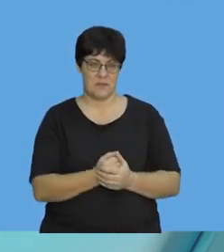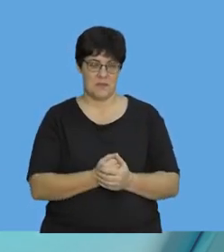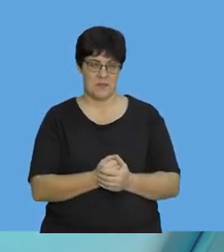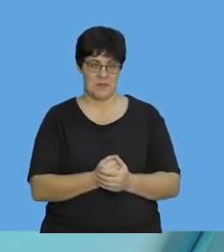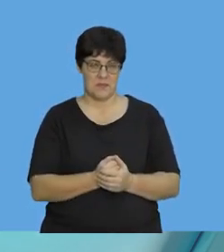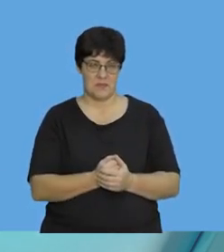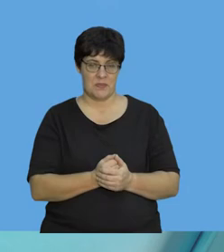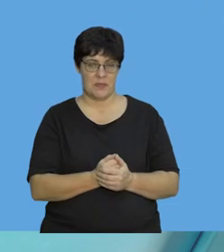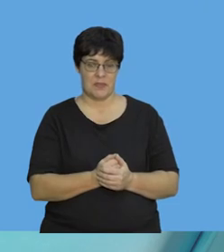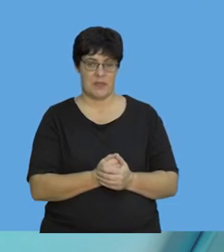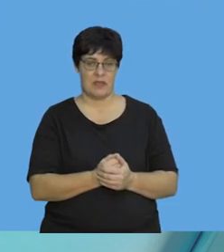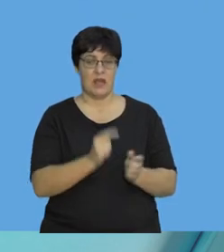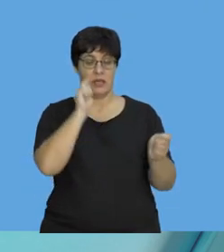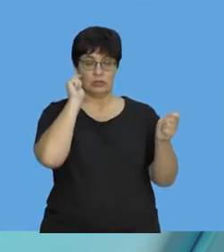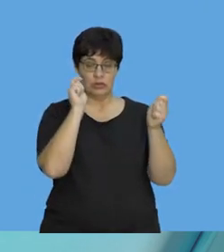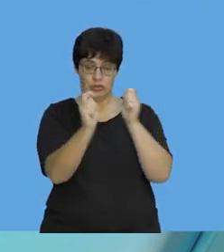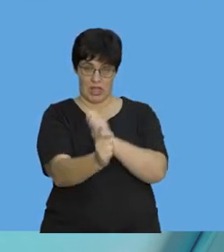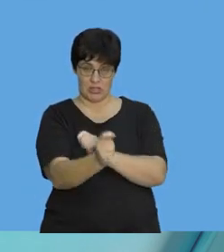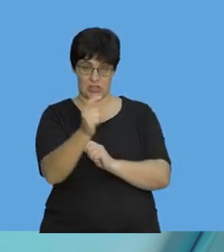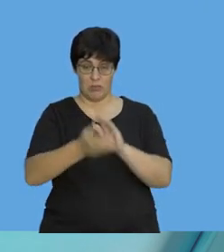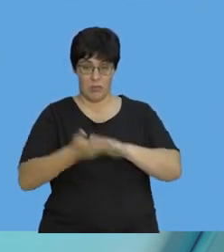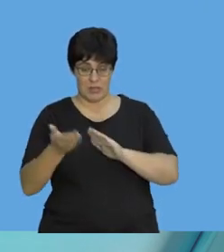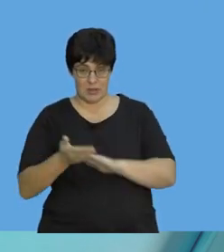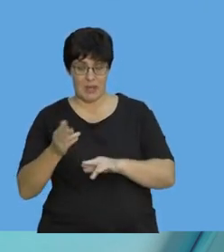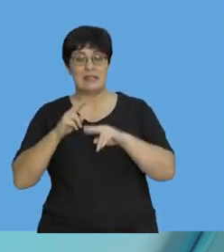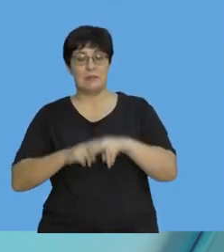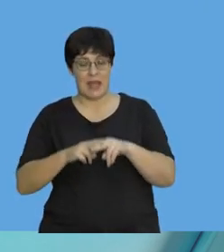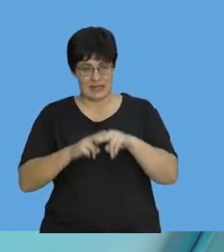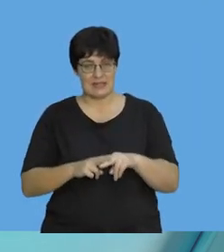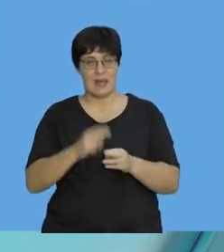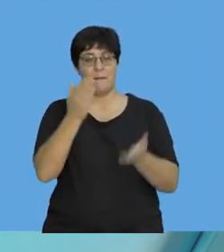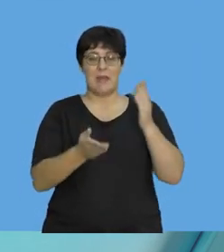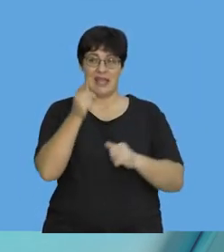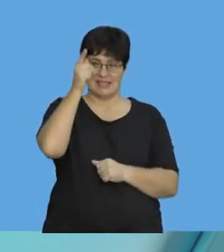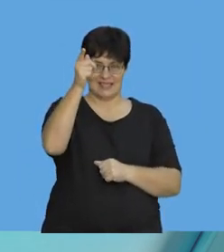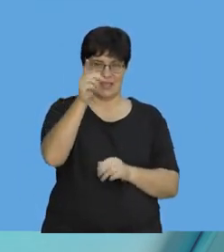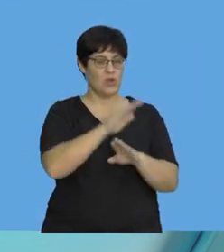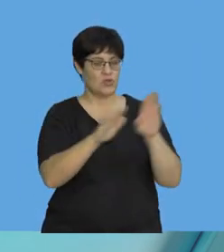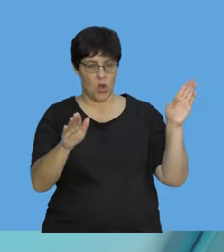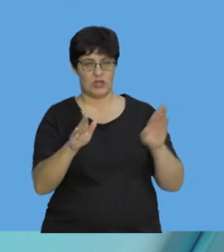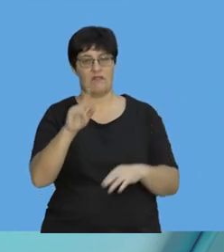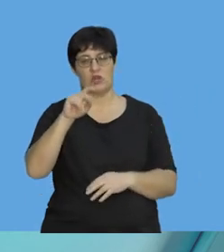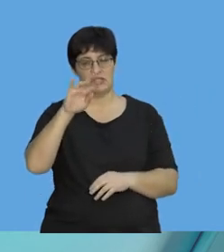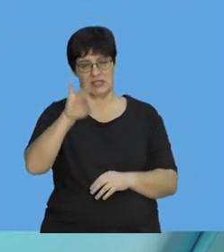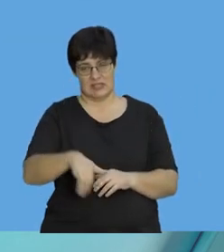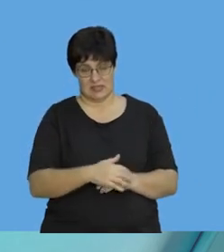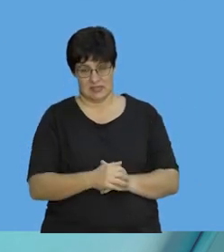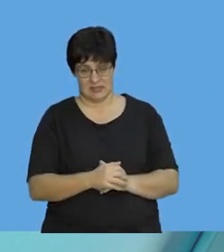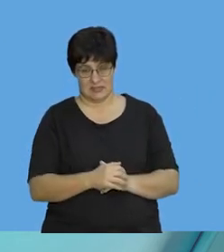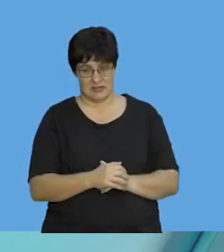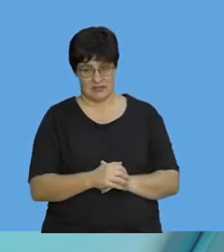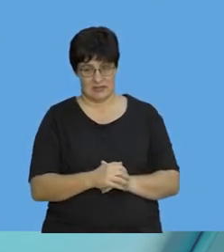get here. That here, the change in momentum is determined by the mass, not the velocity.